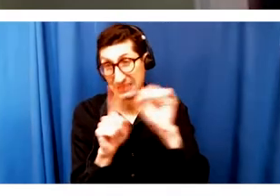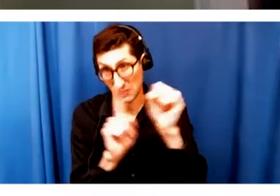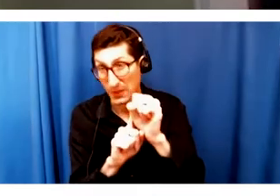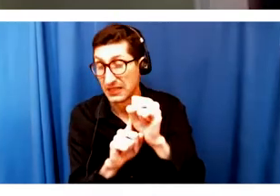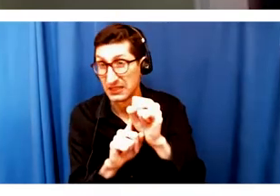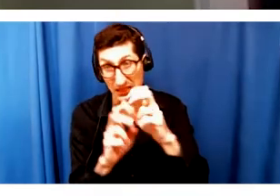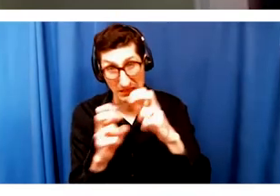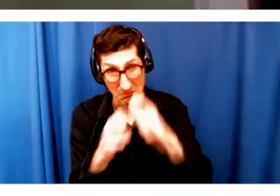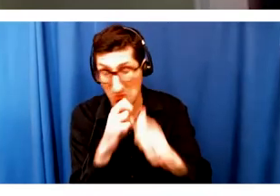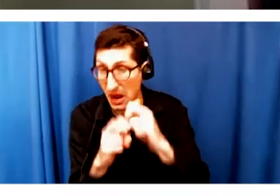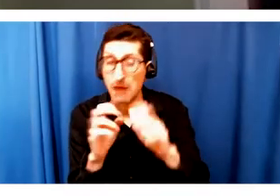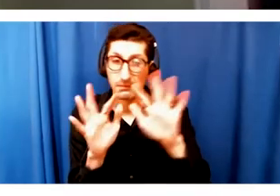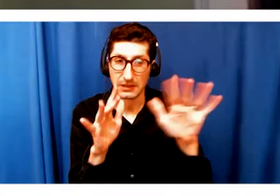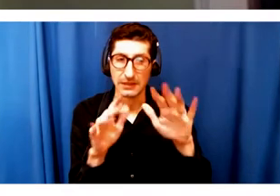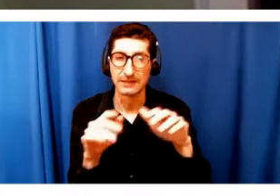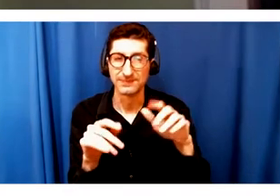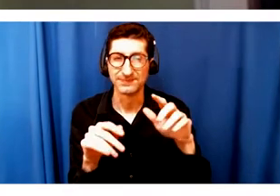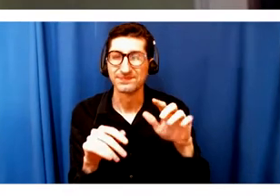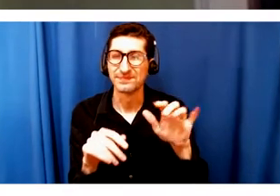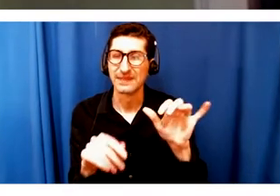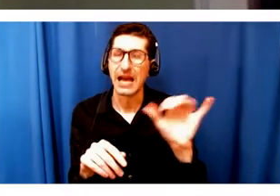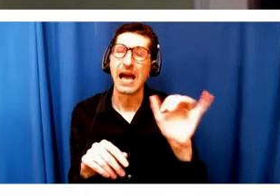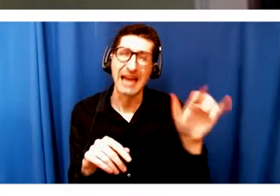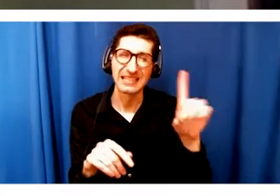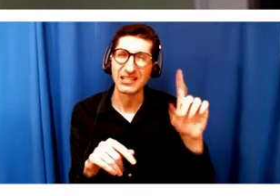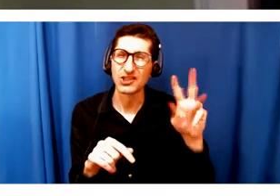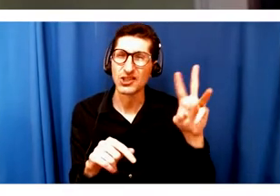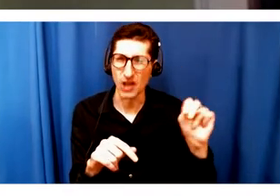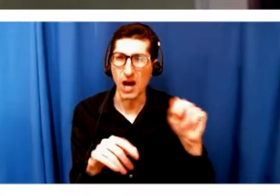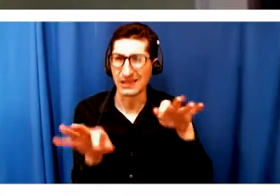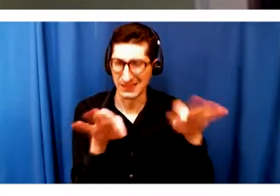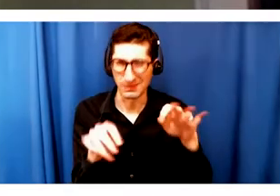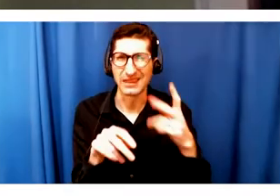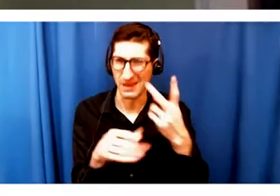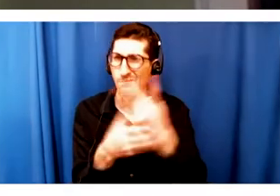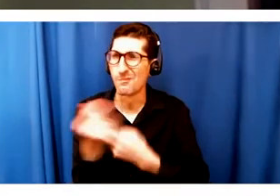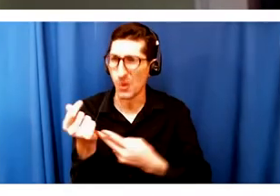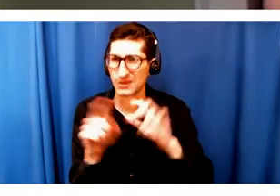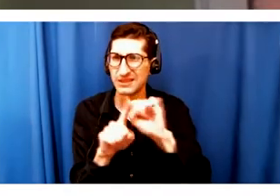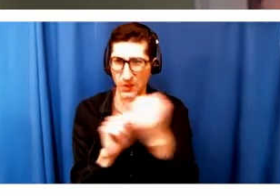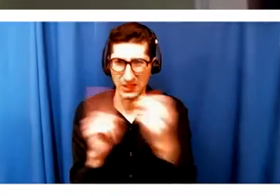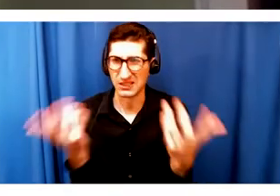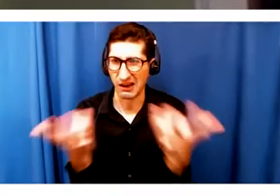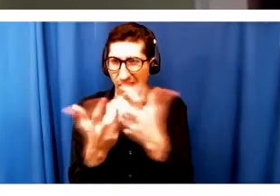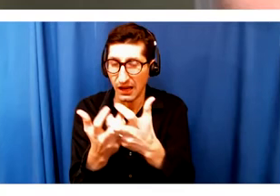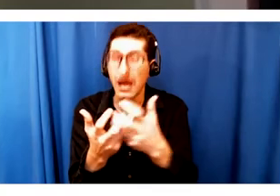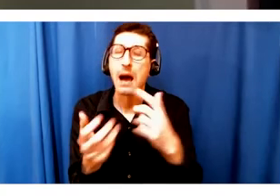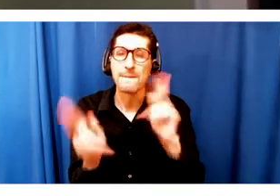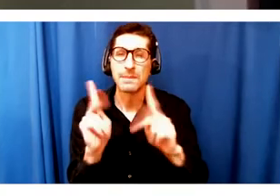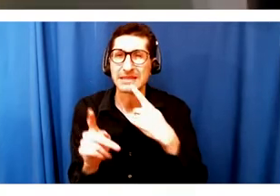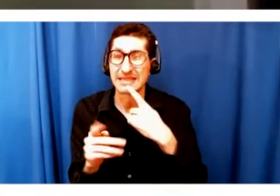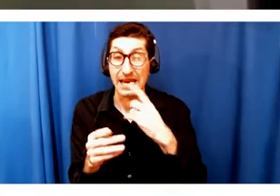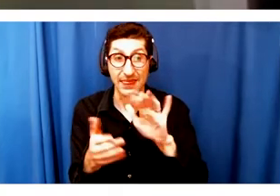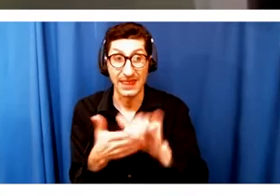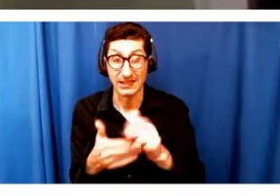saying, these two things are really bound up. I think it's all one pandemic. I know that we talk a lot about it being two pandemics, but the pandemic has shown